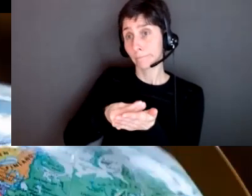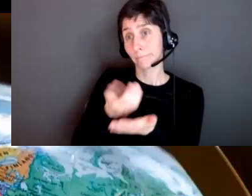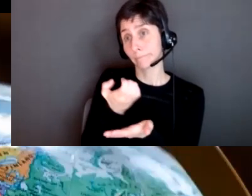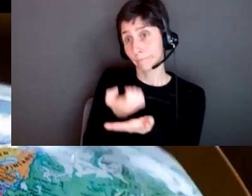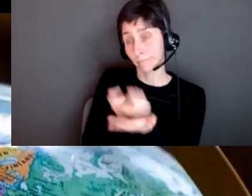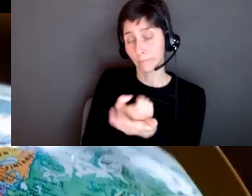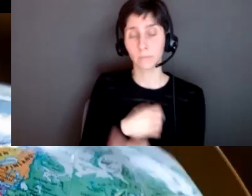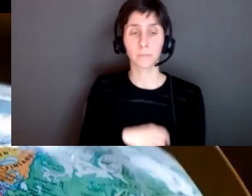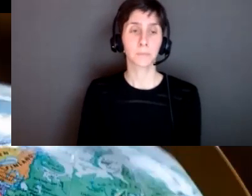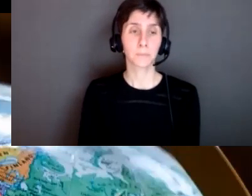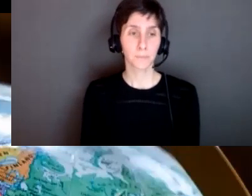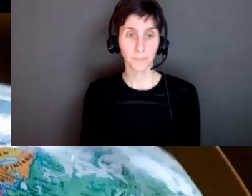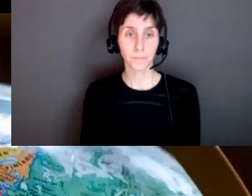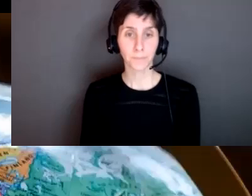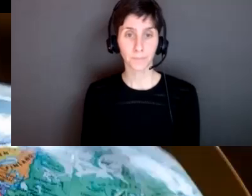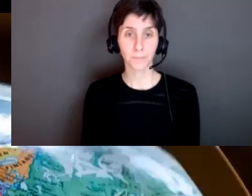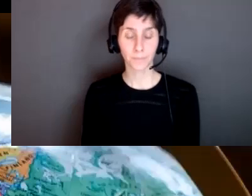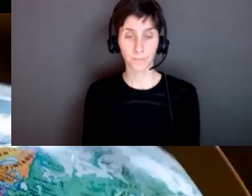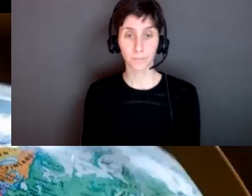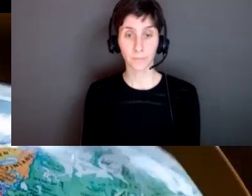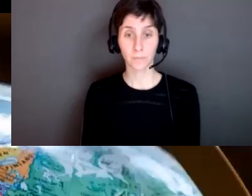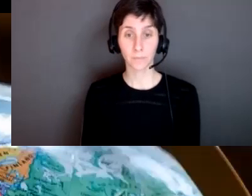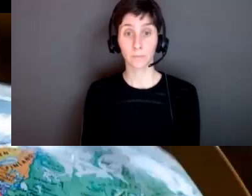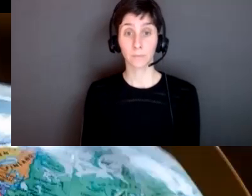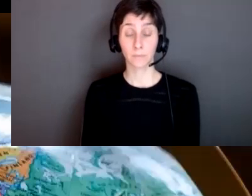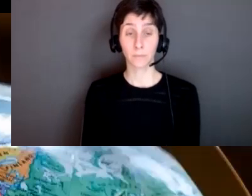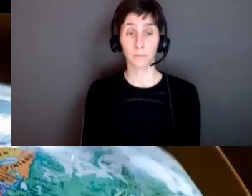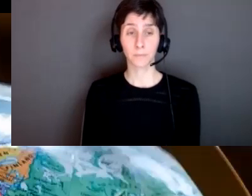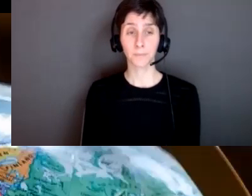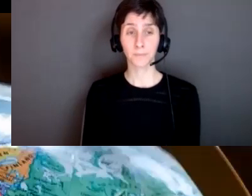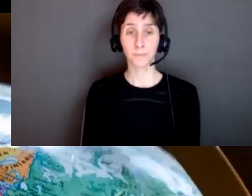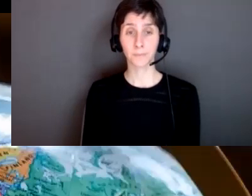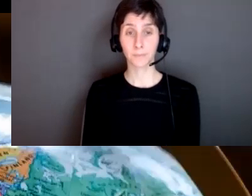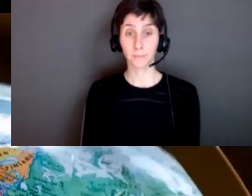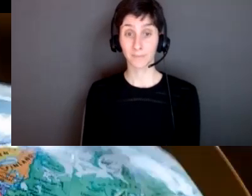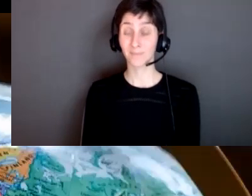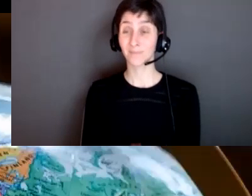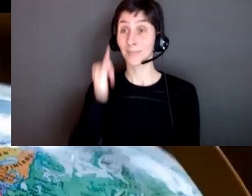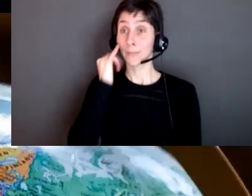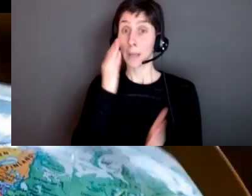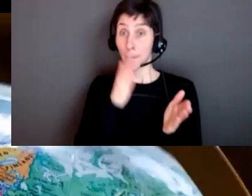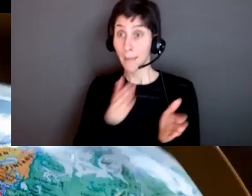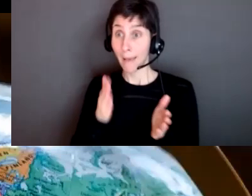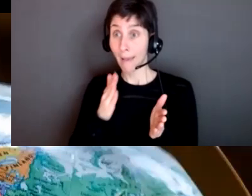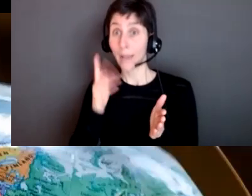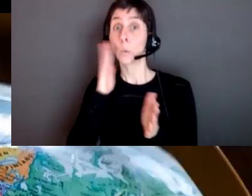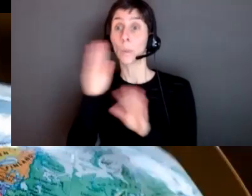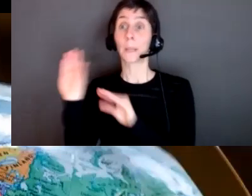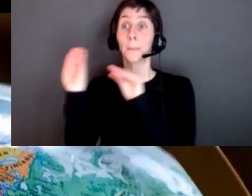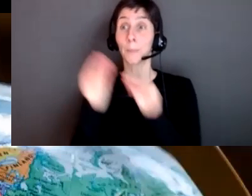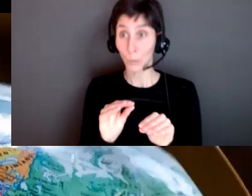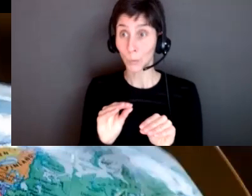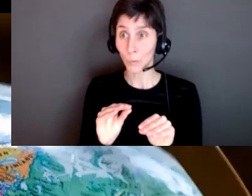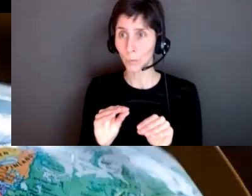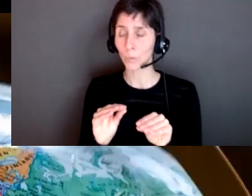in this case uh newcomers when when when immigration is planned a lot of them already have